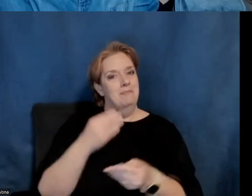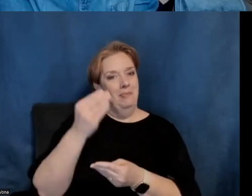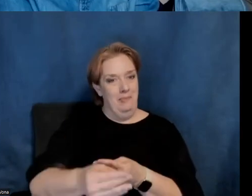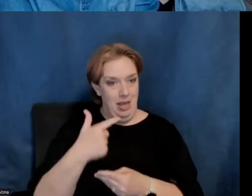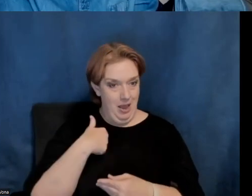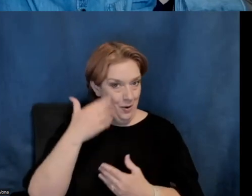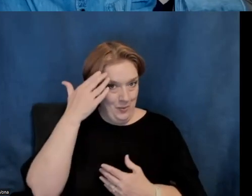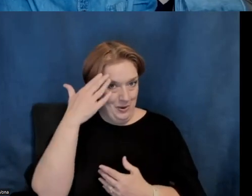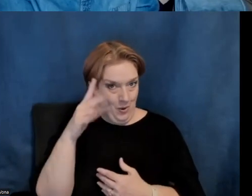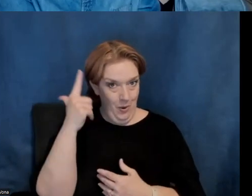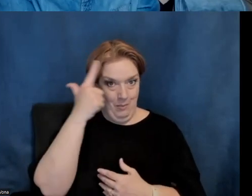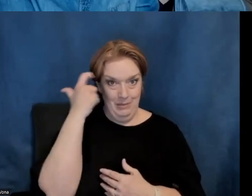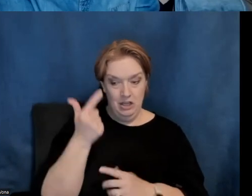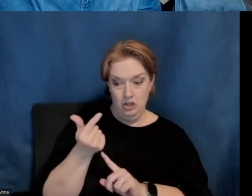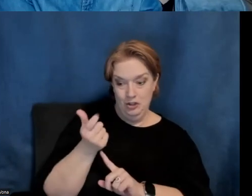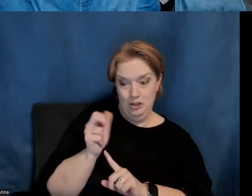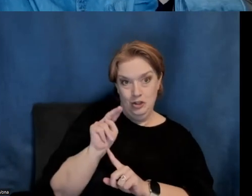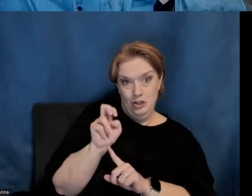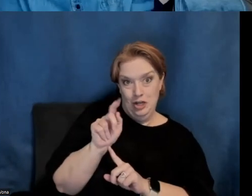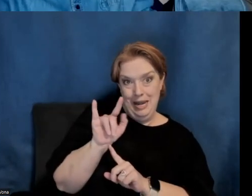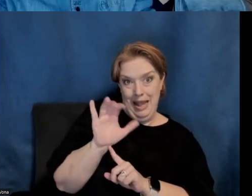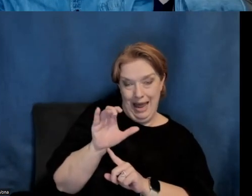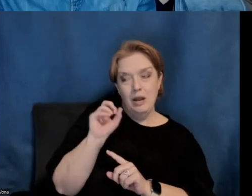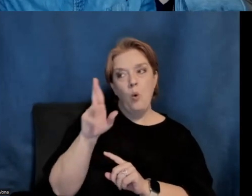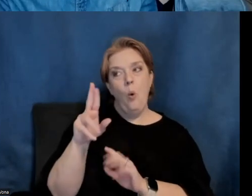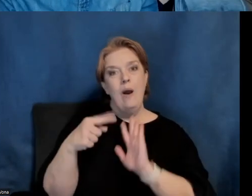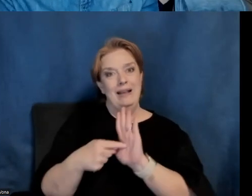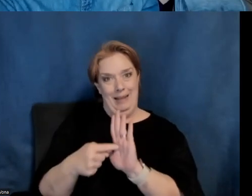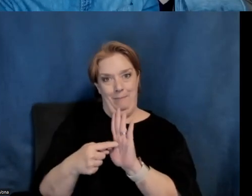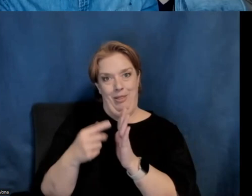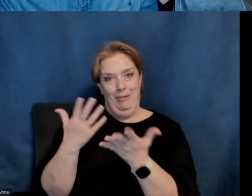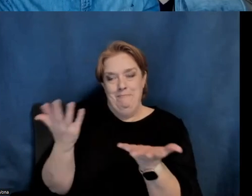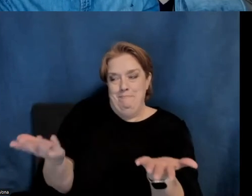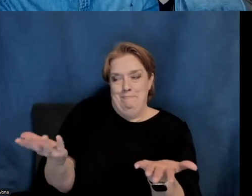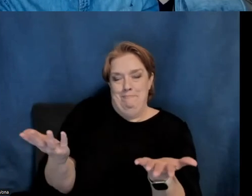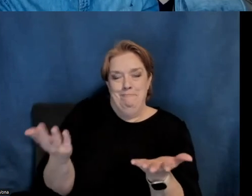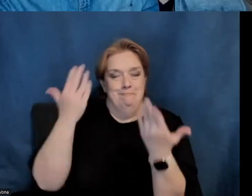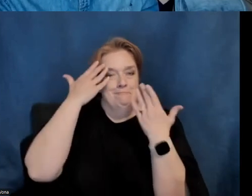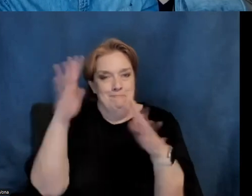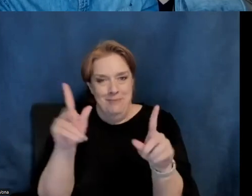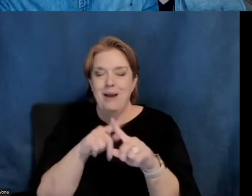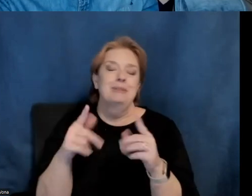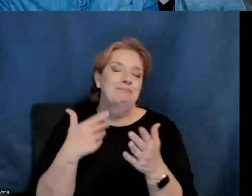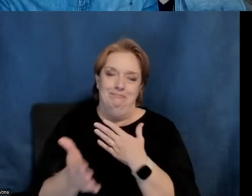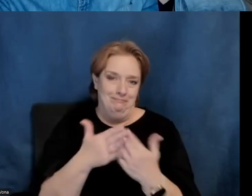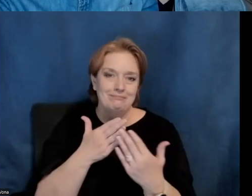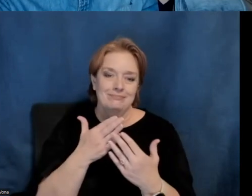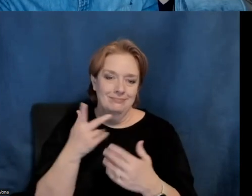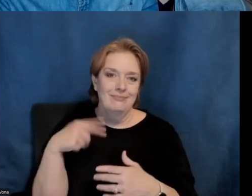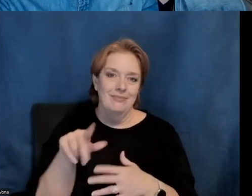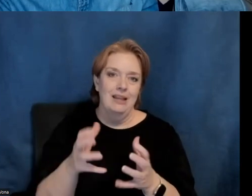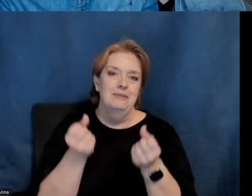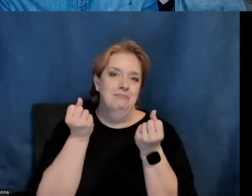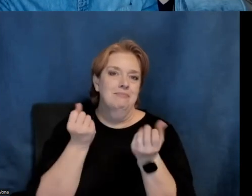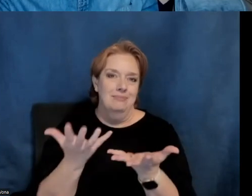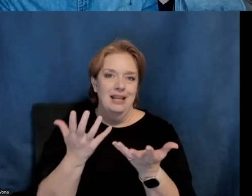families by a genetic association or by example, but in, in any event, uh, there, uh, there's certainly, uh, lots of,